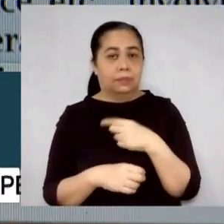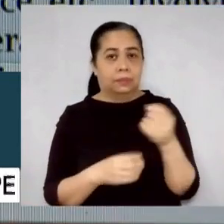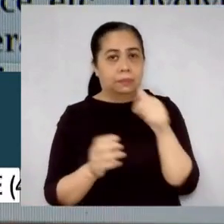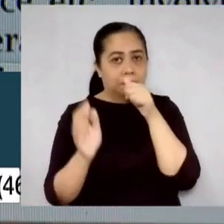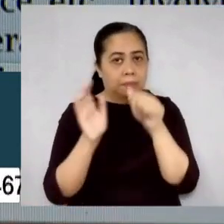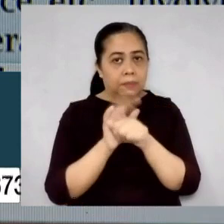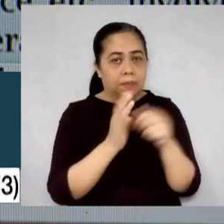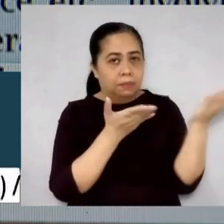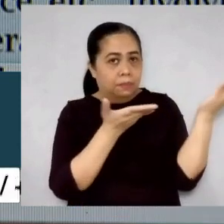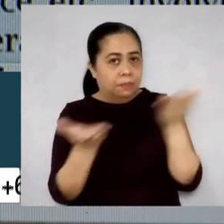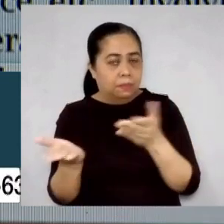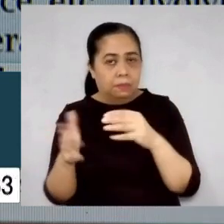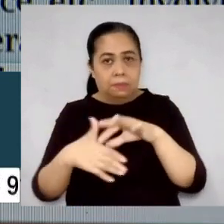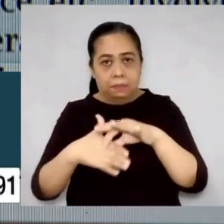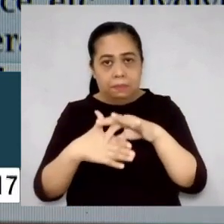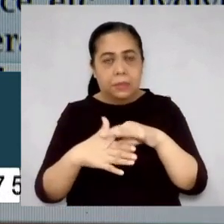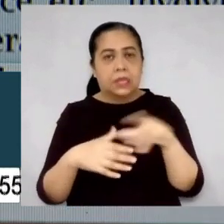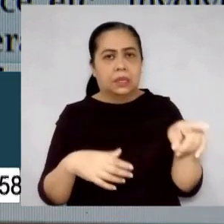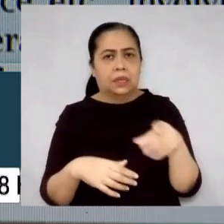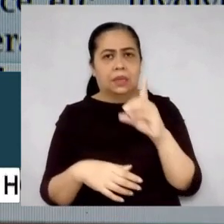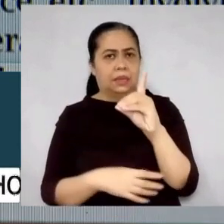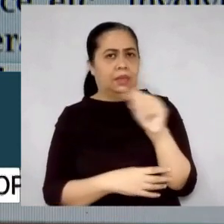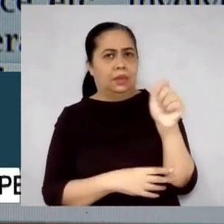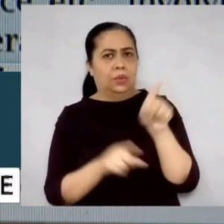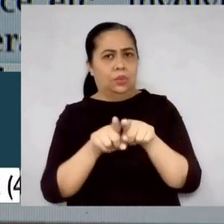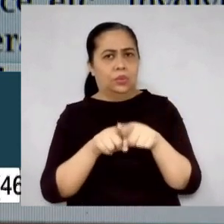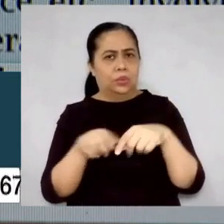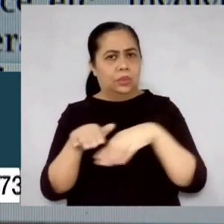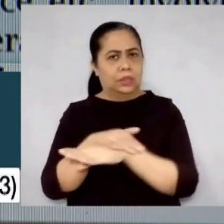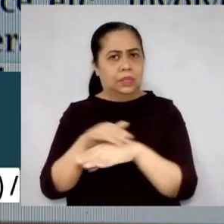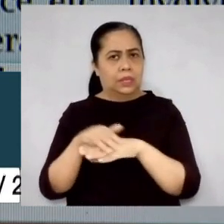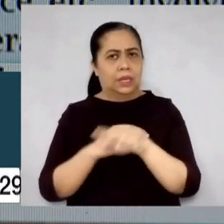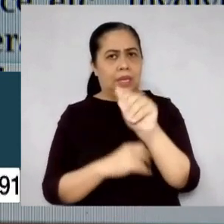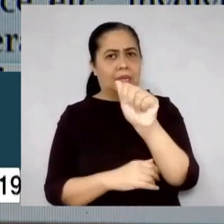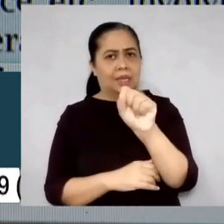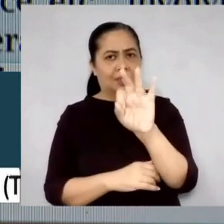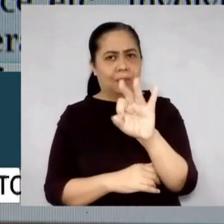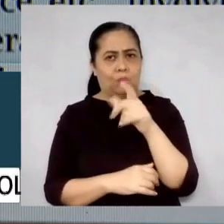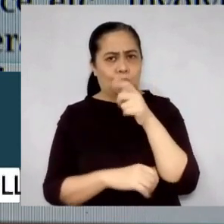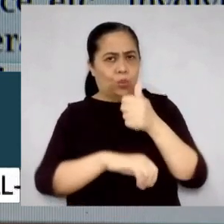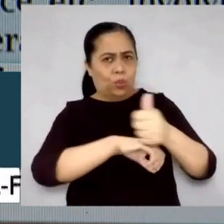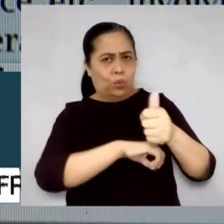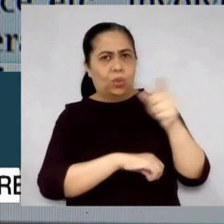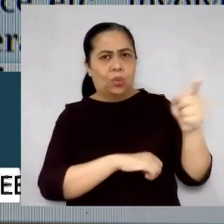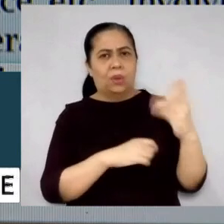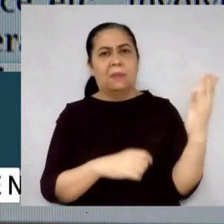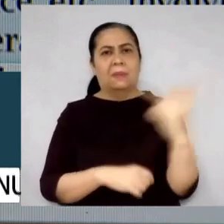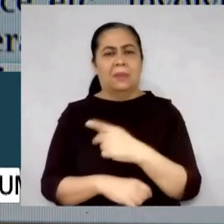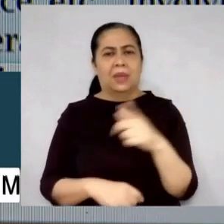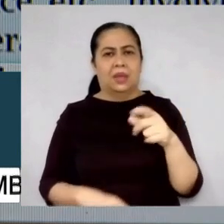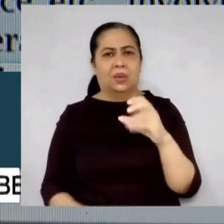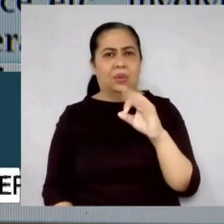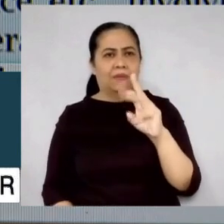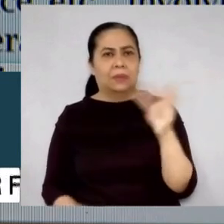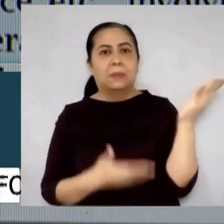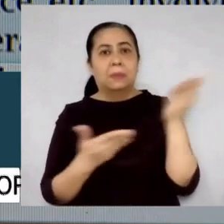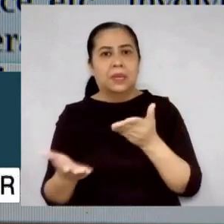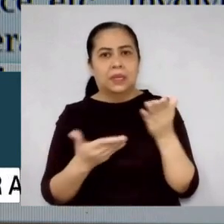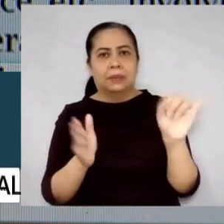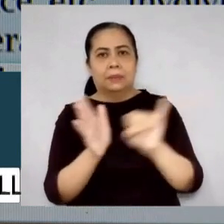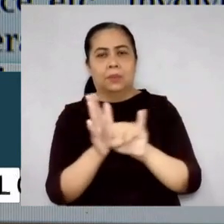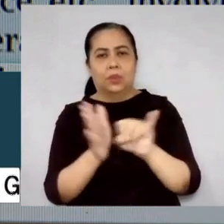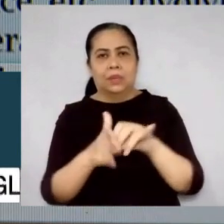meat, the DA is also blaming the entry of ASF into the country to returning Filipinos bringing with them imported meat